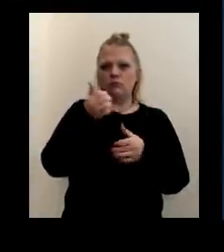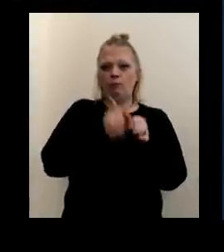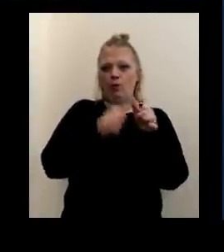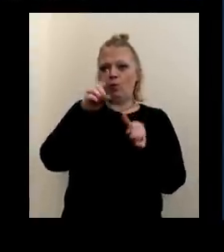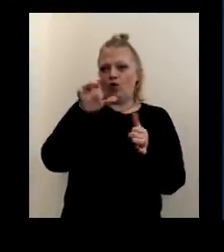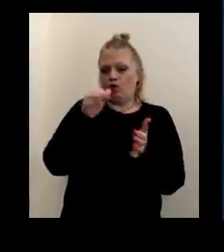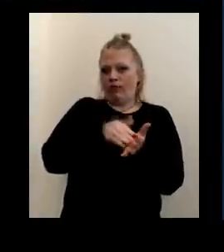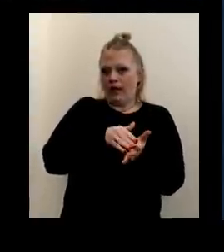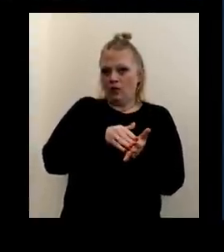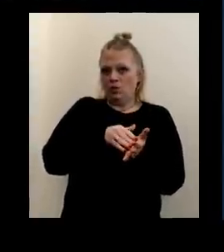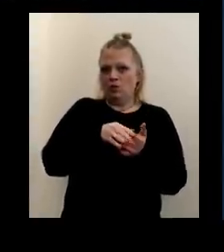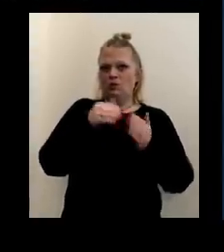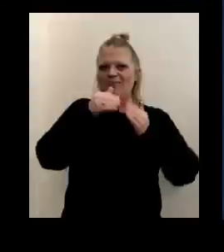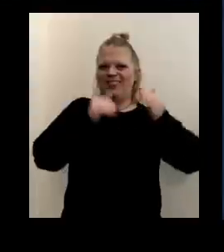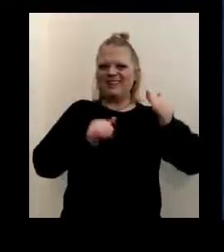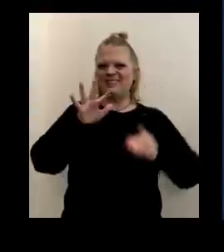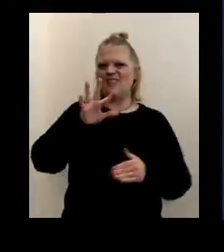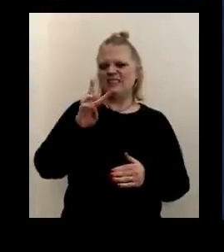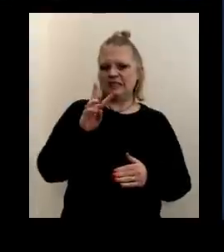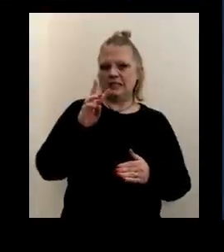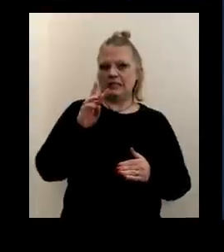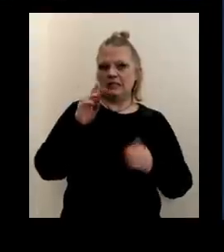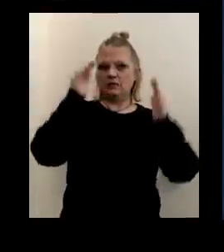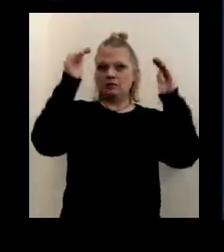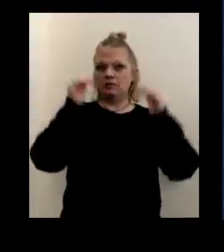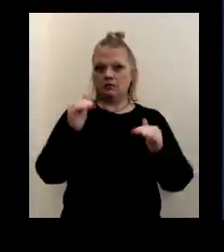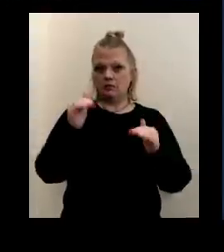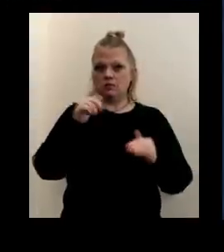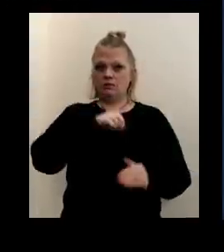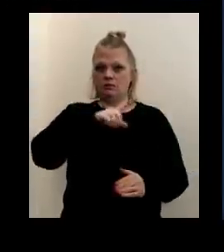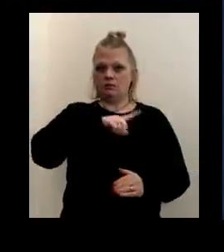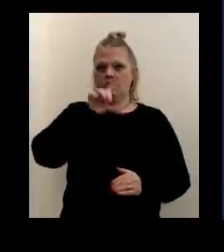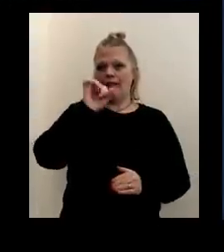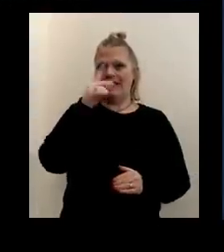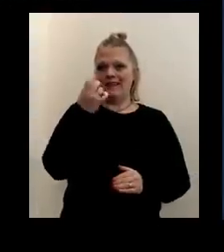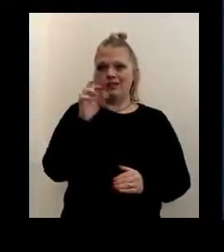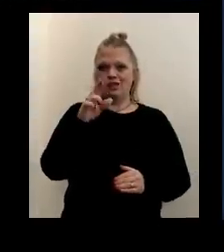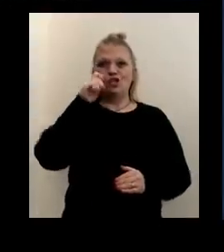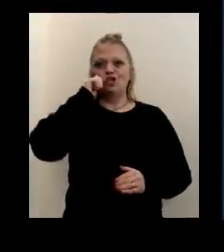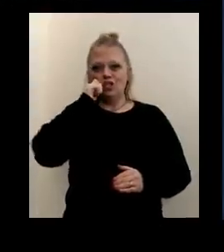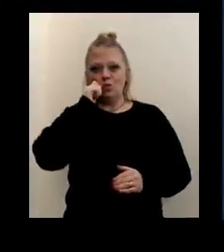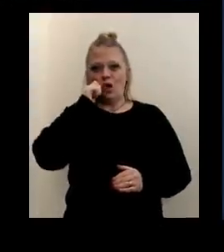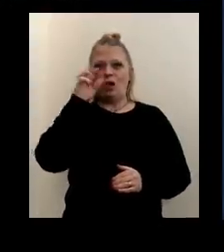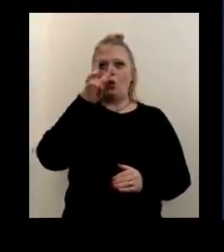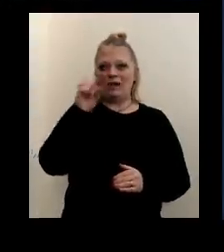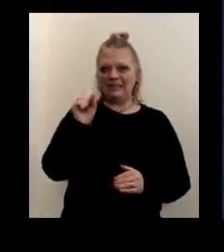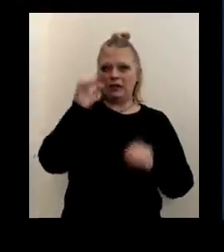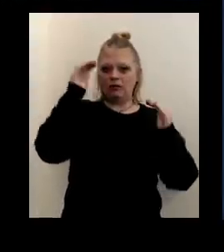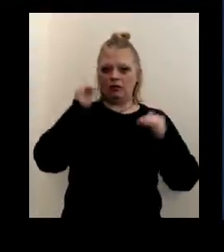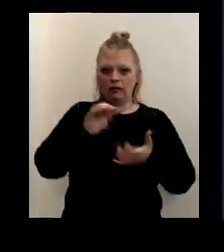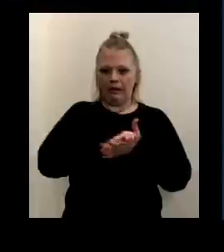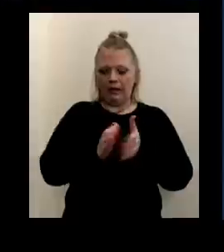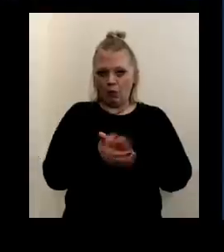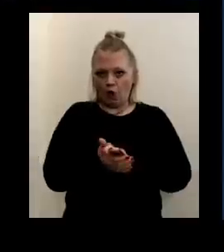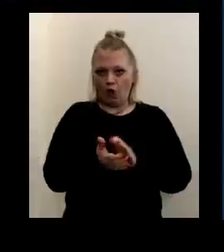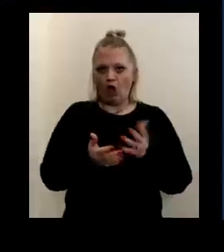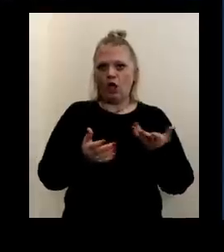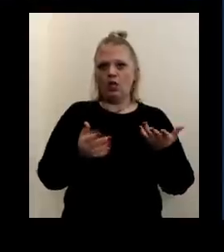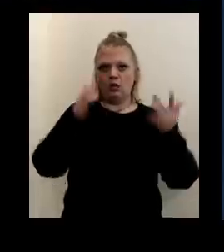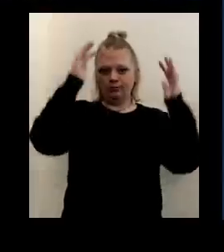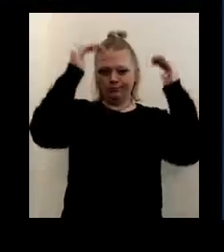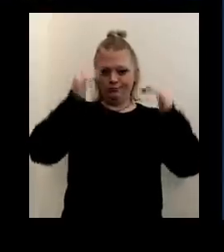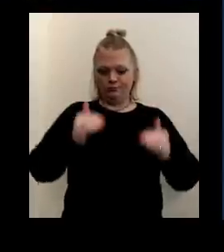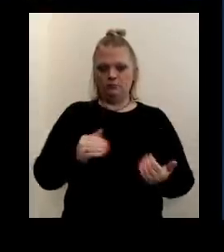was less at 56. The next highest was Lancaster, then Cheektawaga, then West Seneca, one Hamburg. These